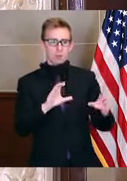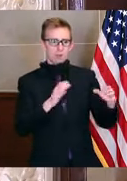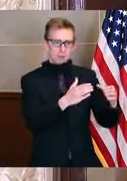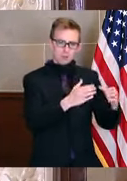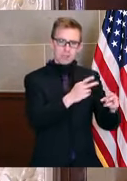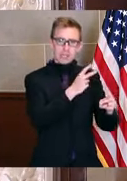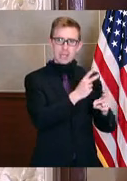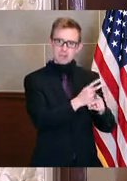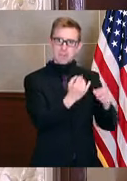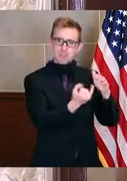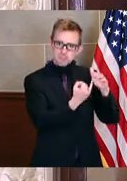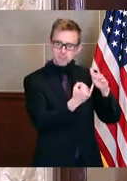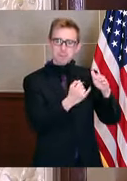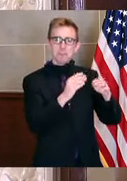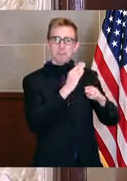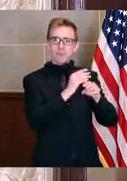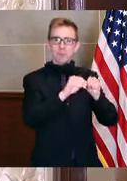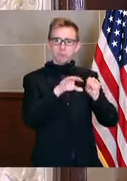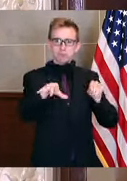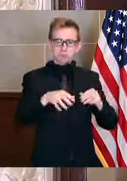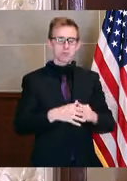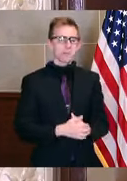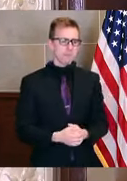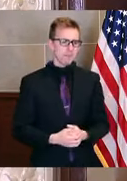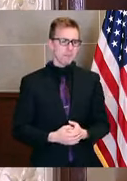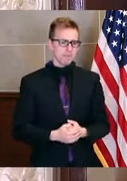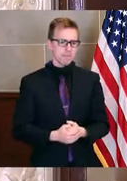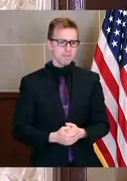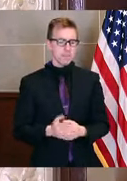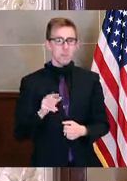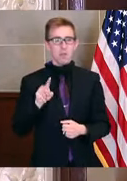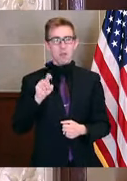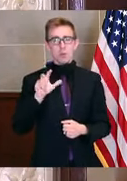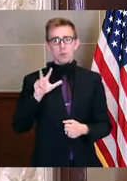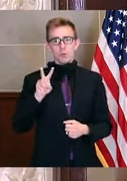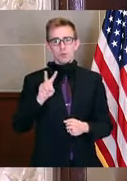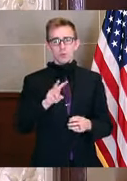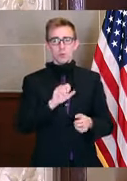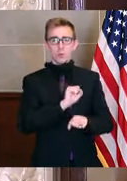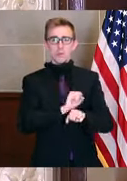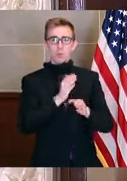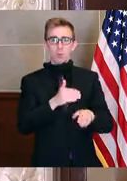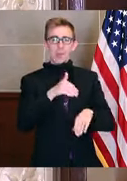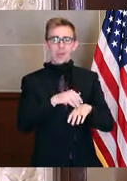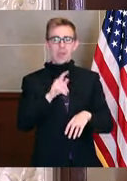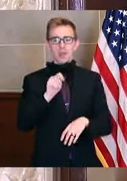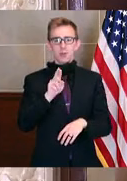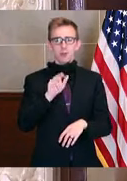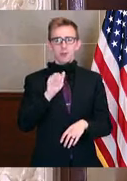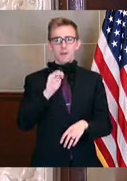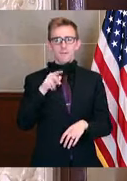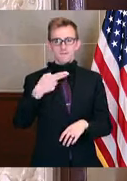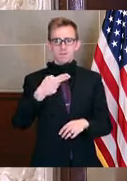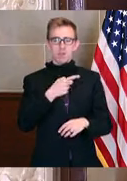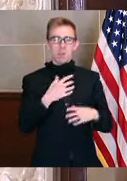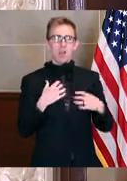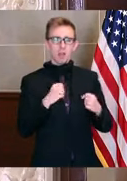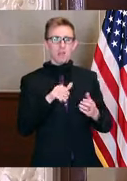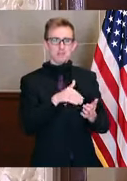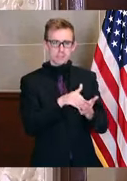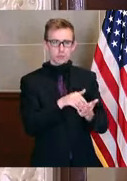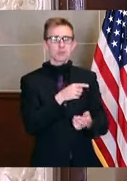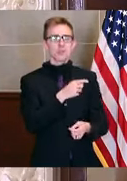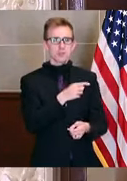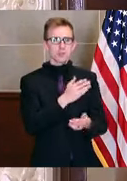symptomatic. We've had a total now of 132 employees at Triumph test positive. Some of those were